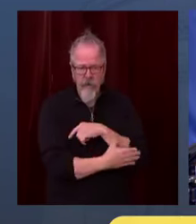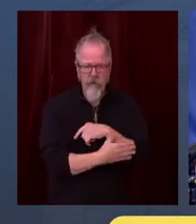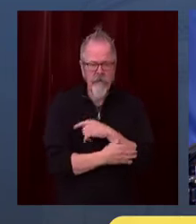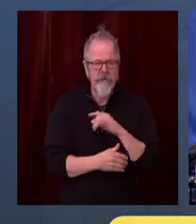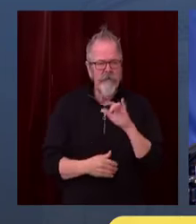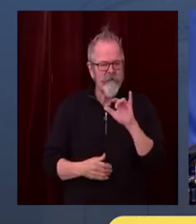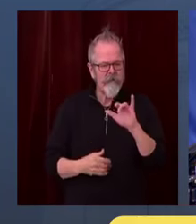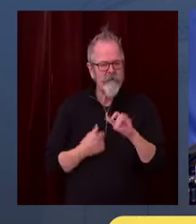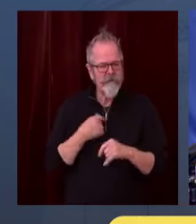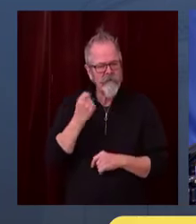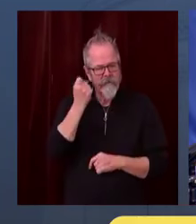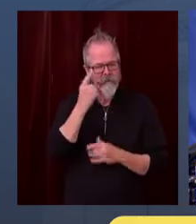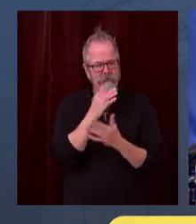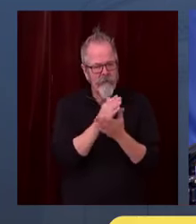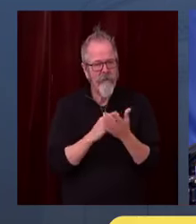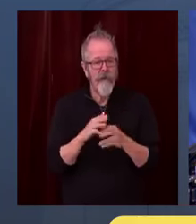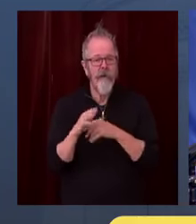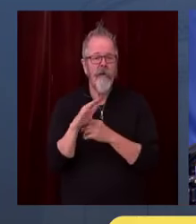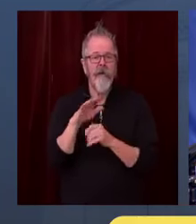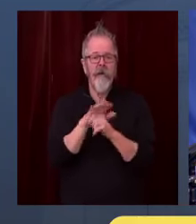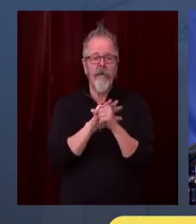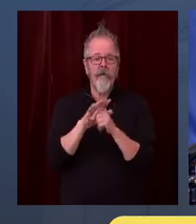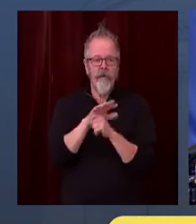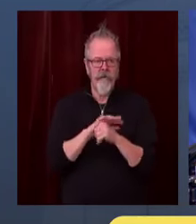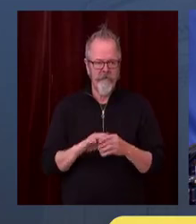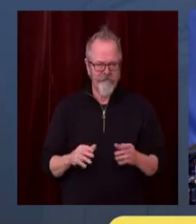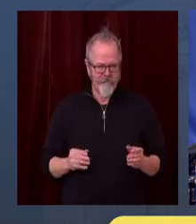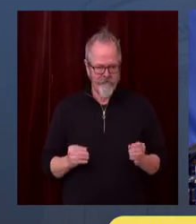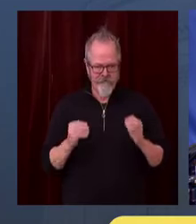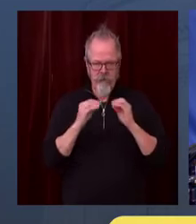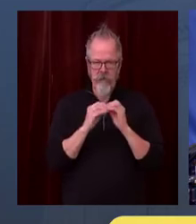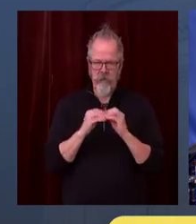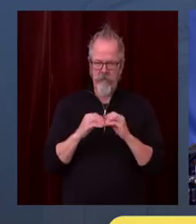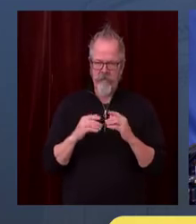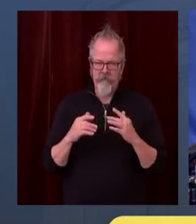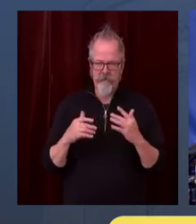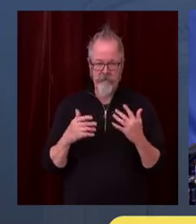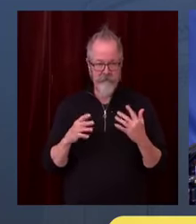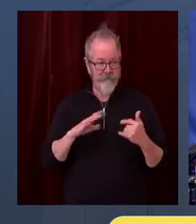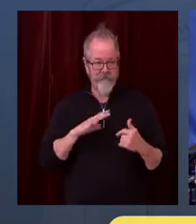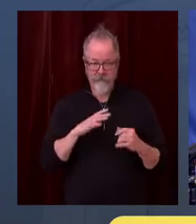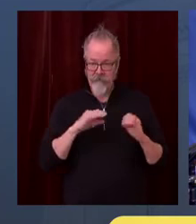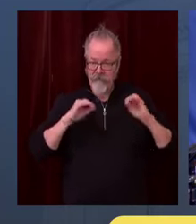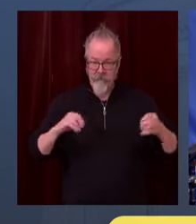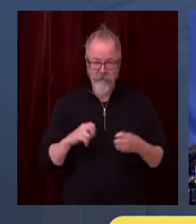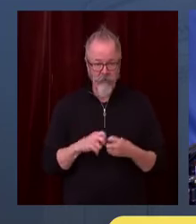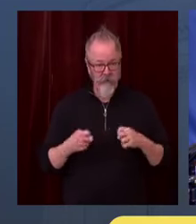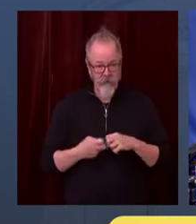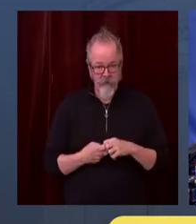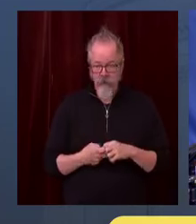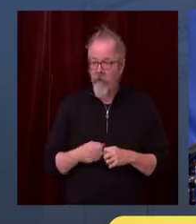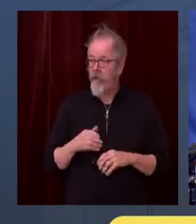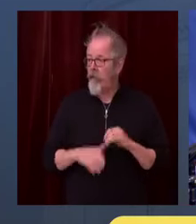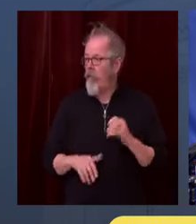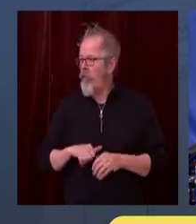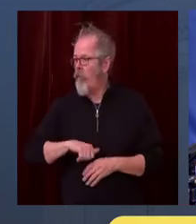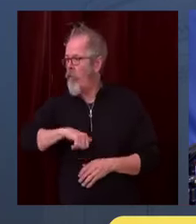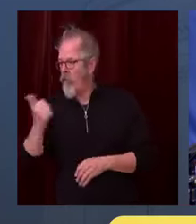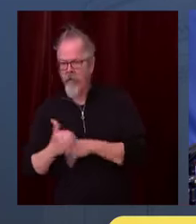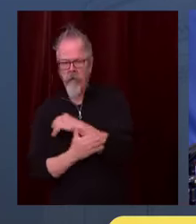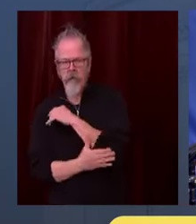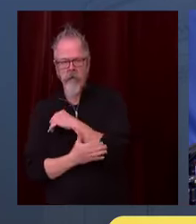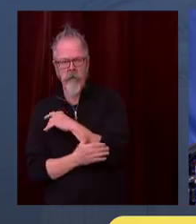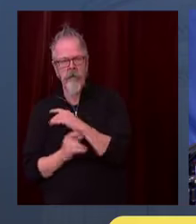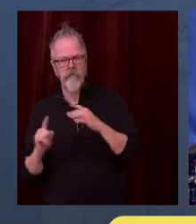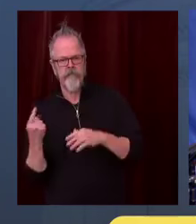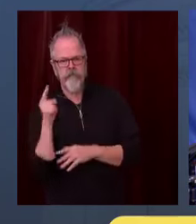South King County has a much higher rate of infection than the central and northern part of King County. And, you know, in